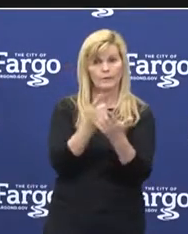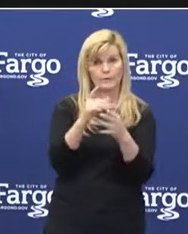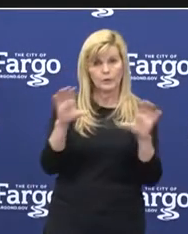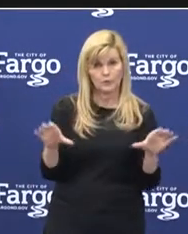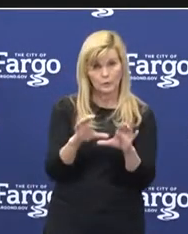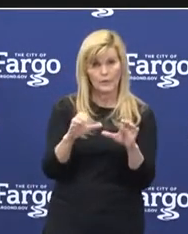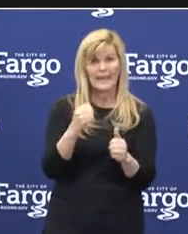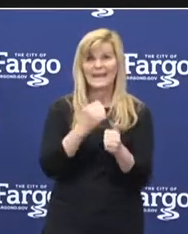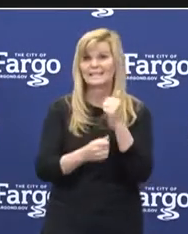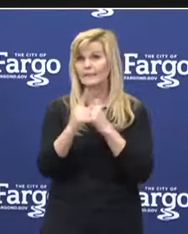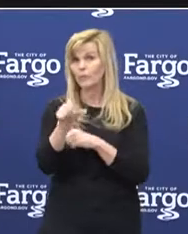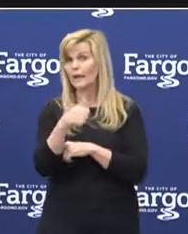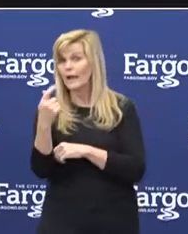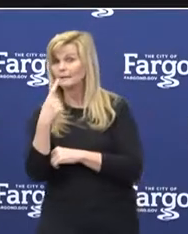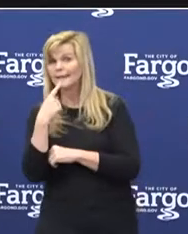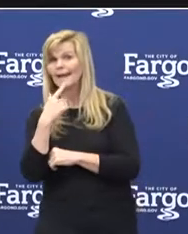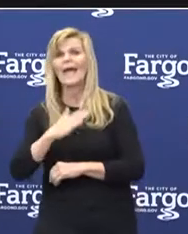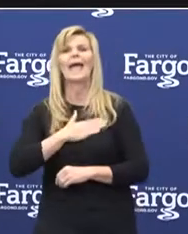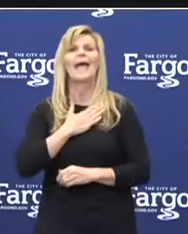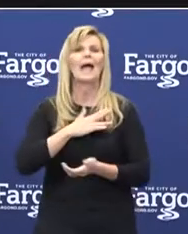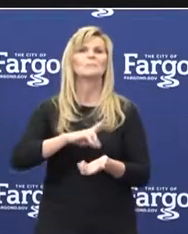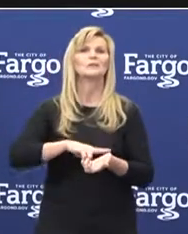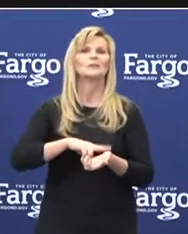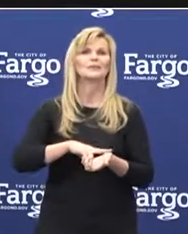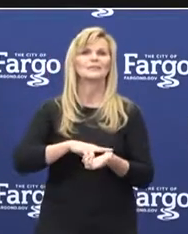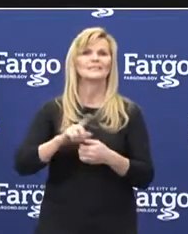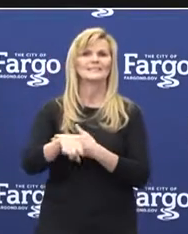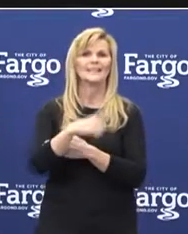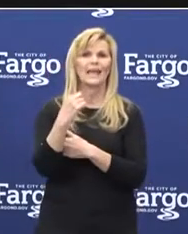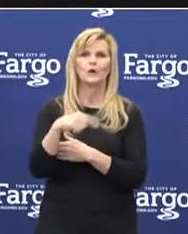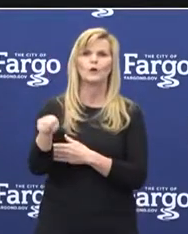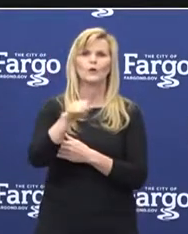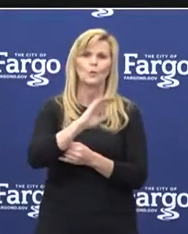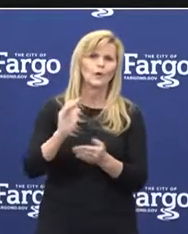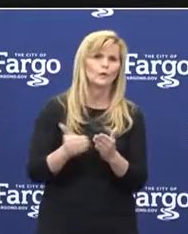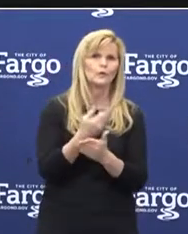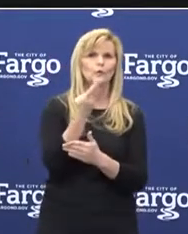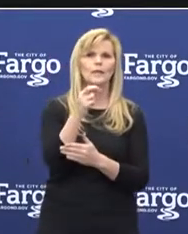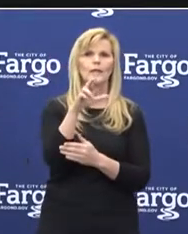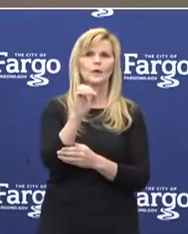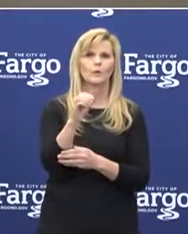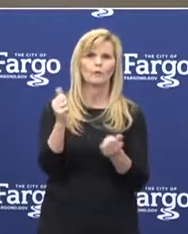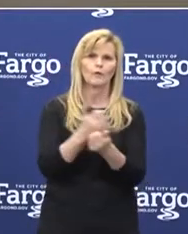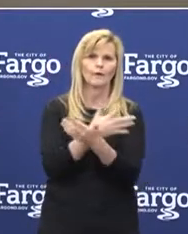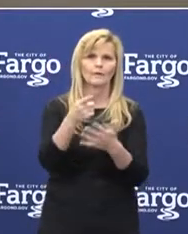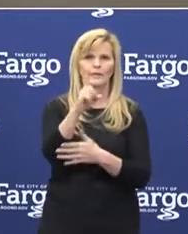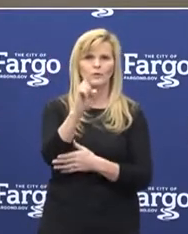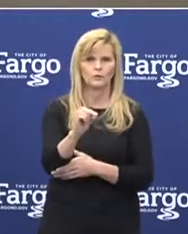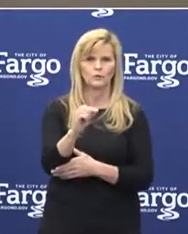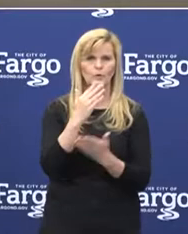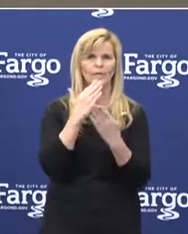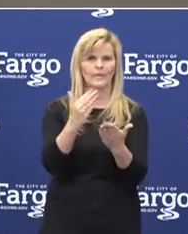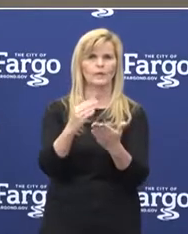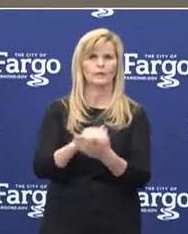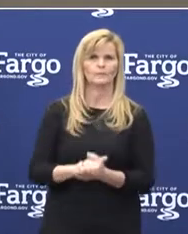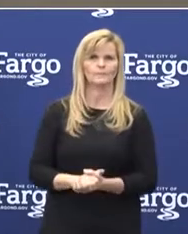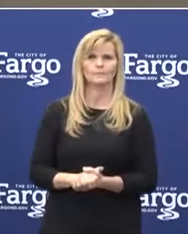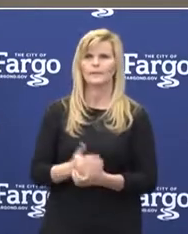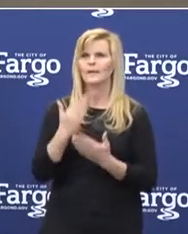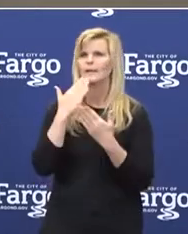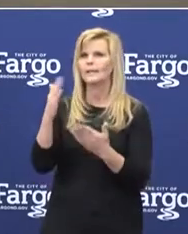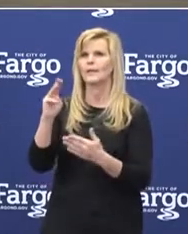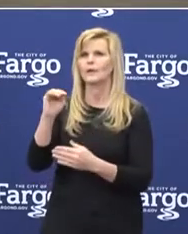happy Nurses Day, nurses. You're new heroes of mine for what you do. Thank you. Thank you, Mayor Dardis.